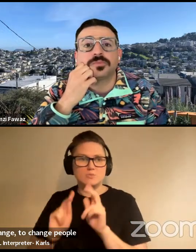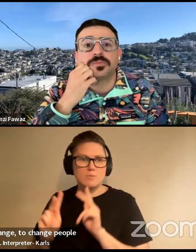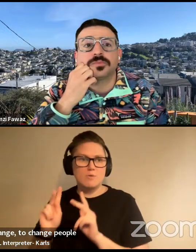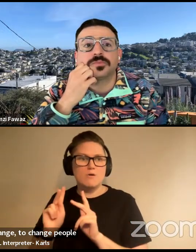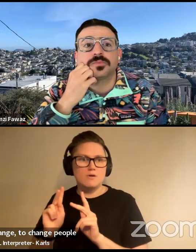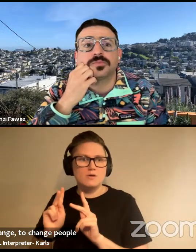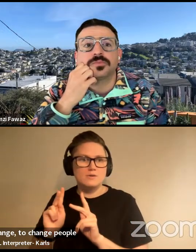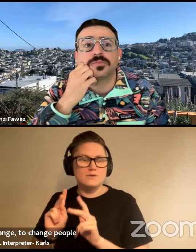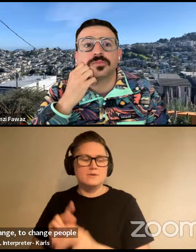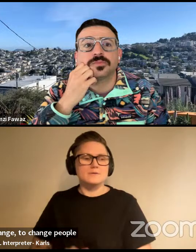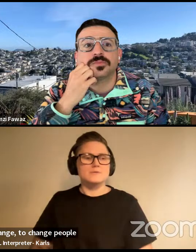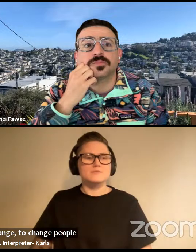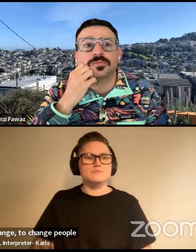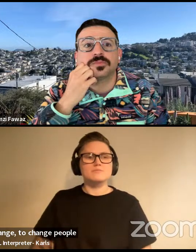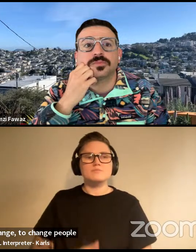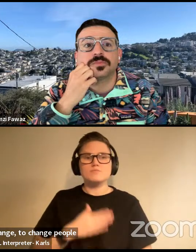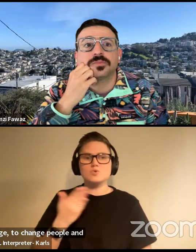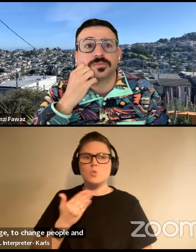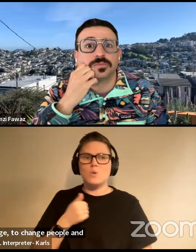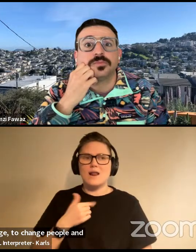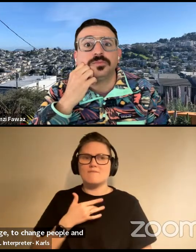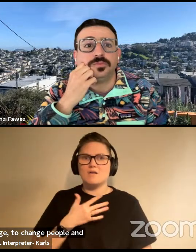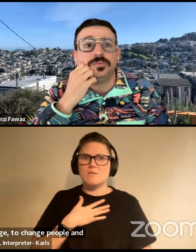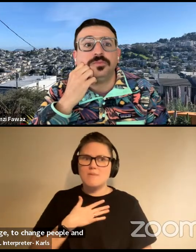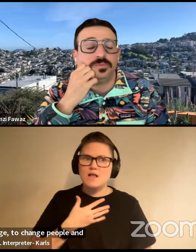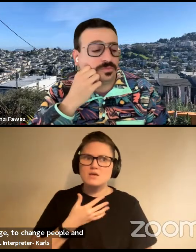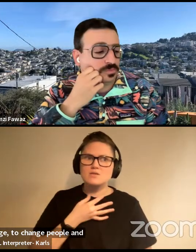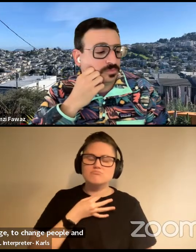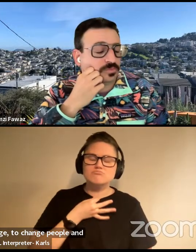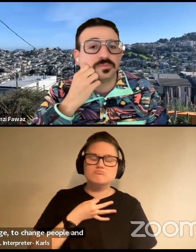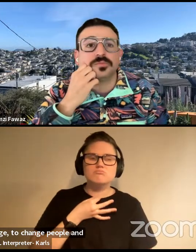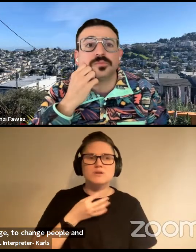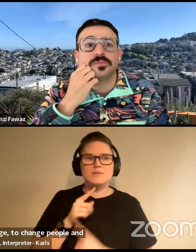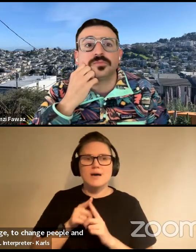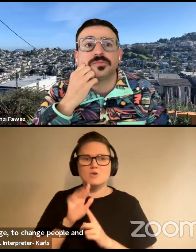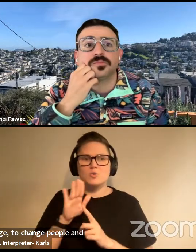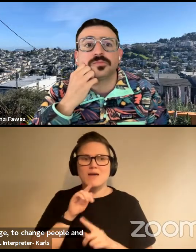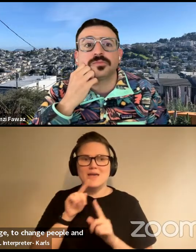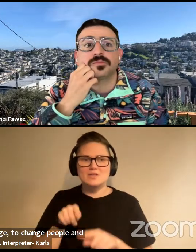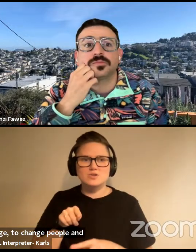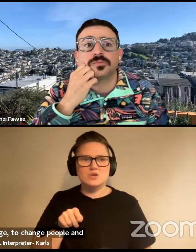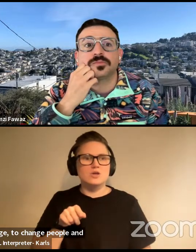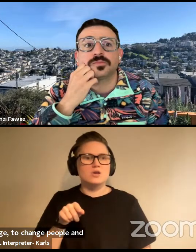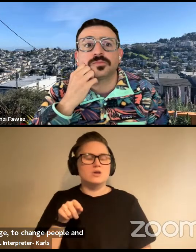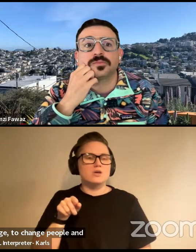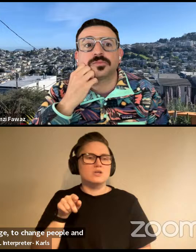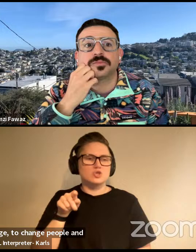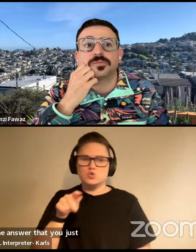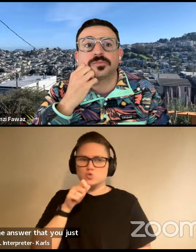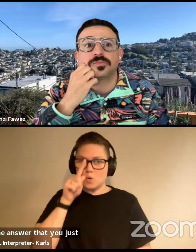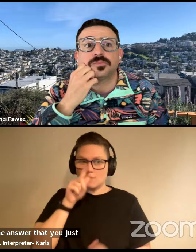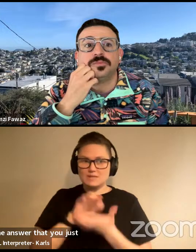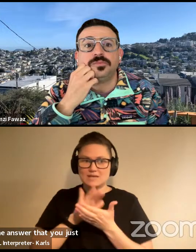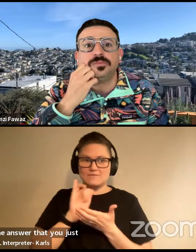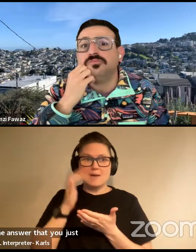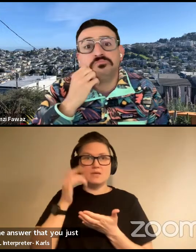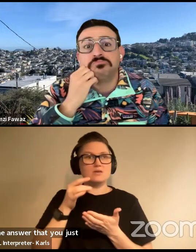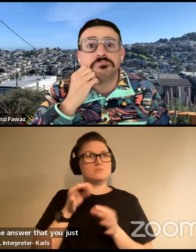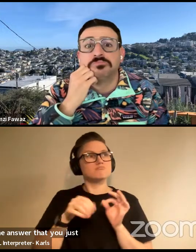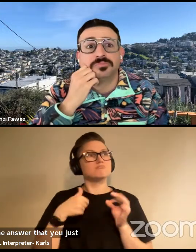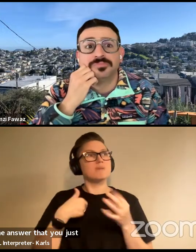what I feel compelling about the answer that you just gave is you don't believe that because you want to,